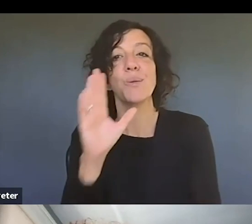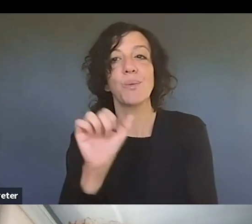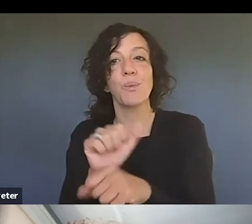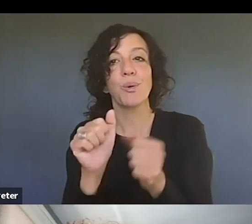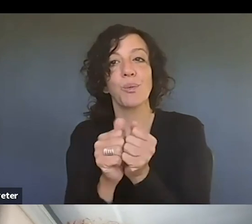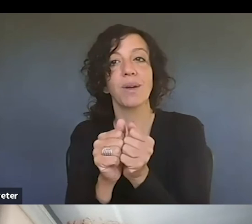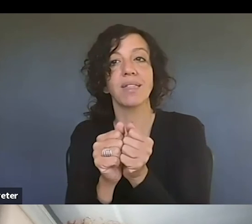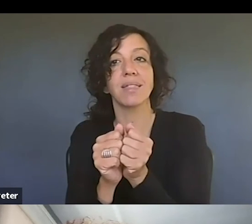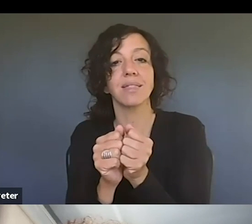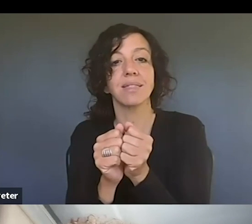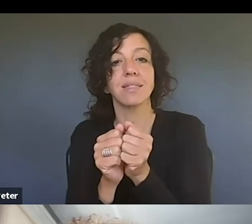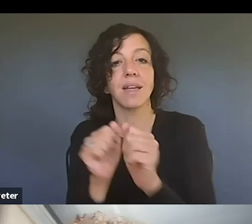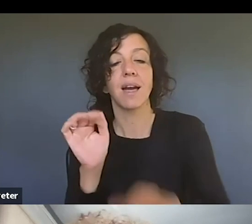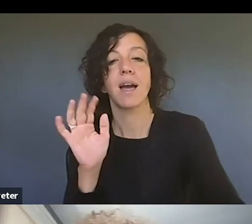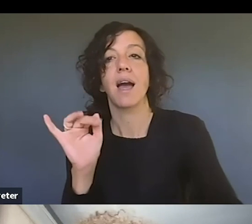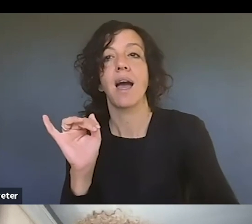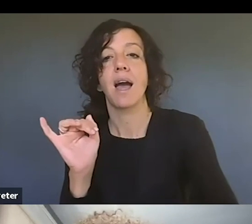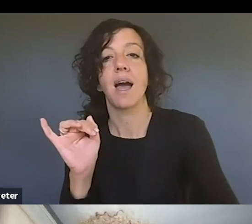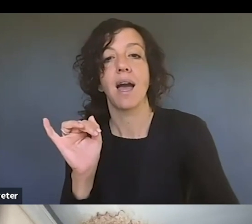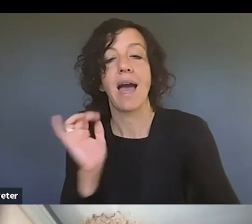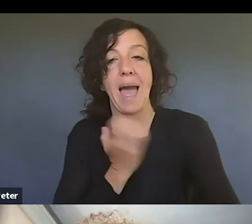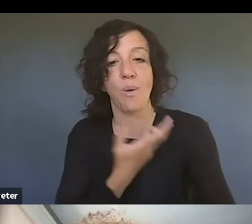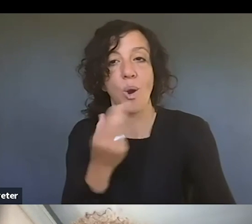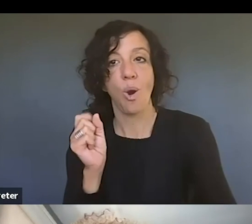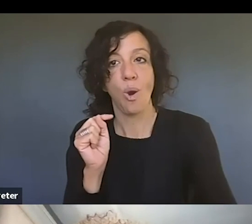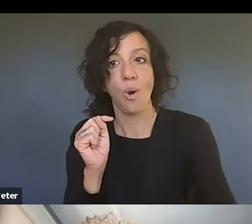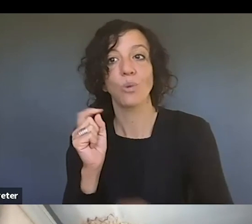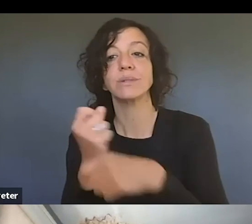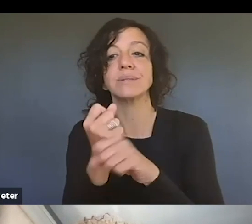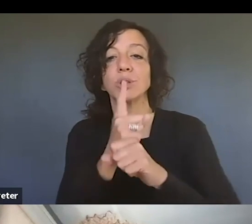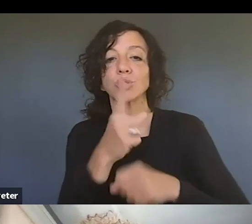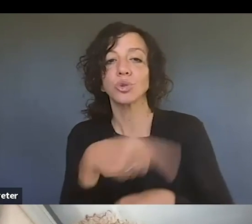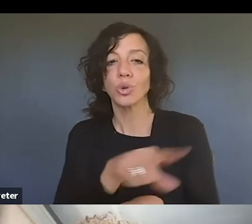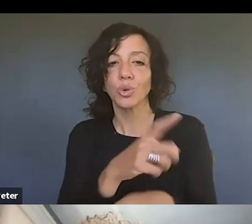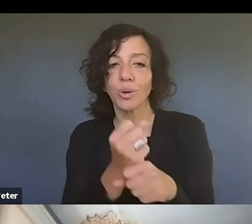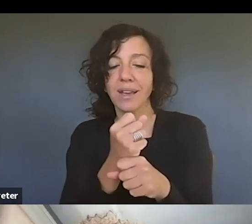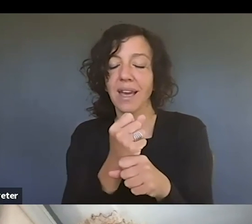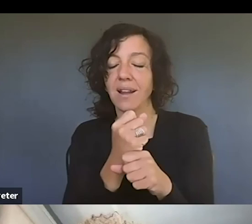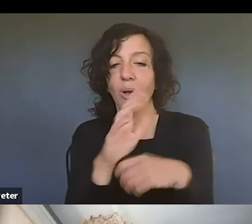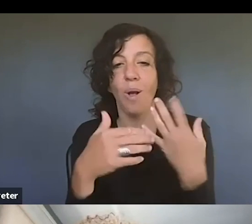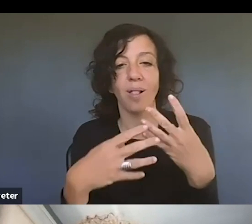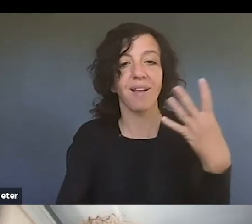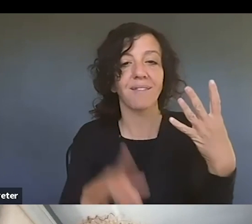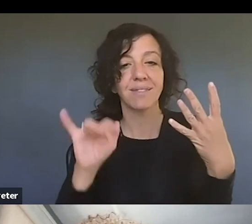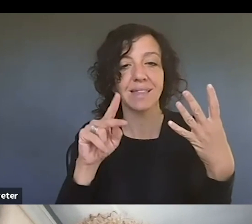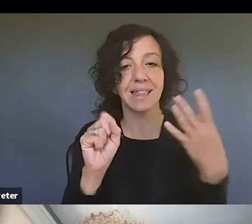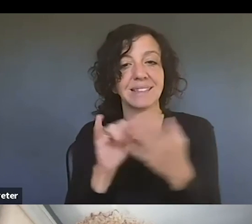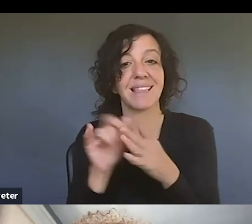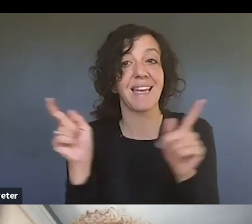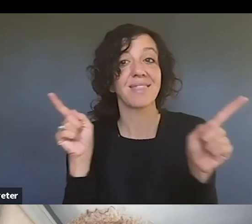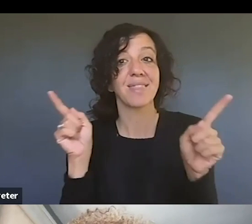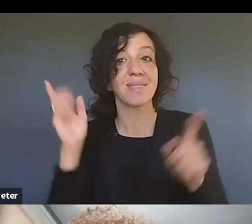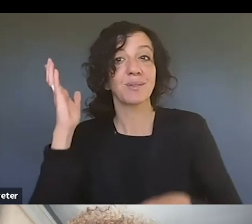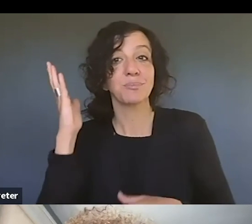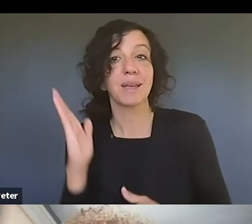with um our host today to make sure that you guys get a copy of all these great links that sandra and jalen um